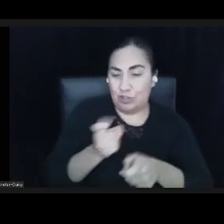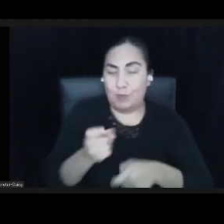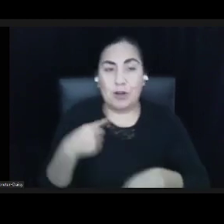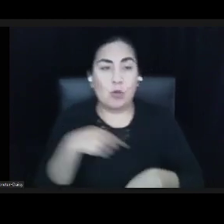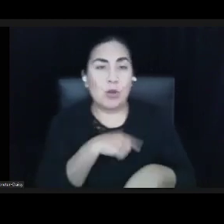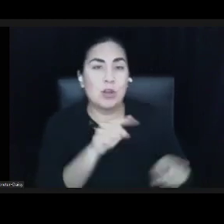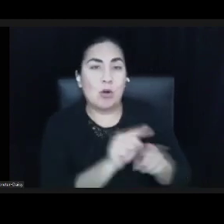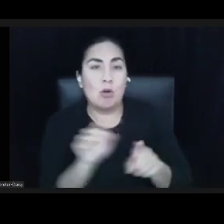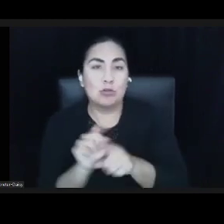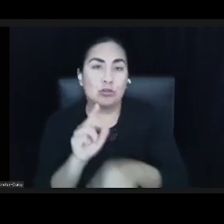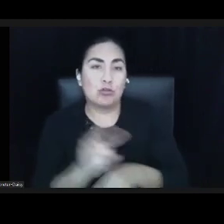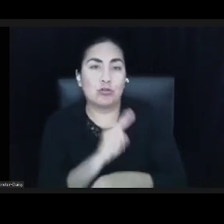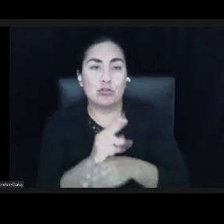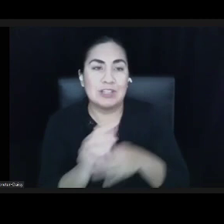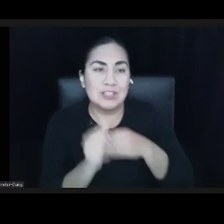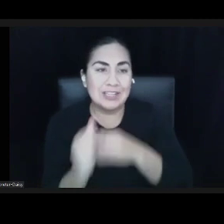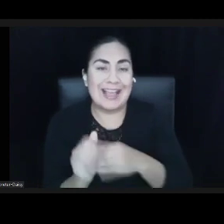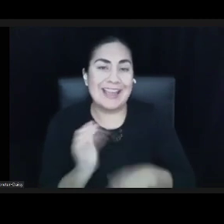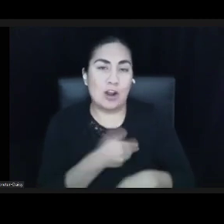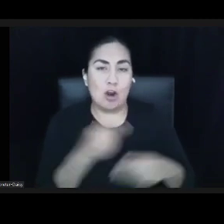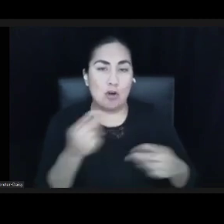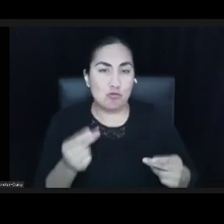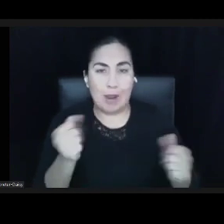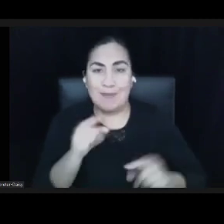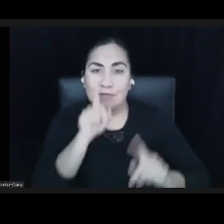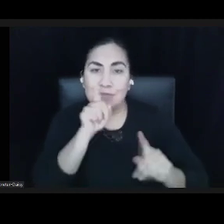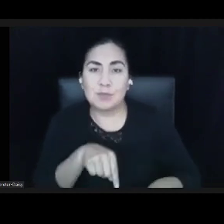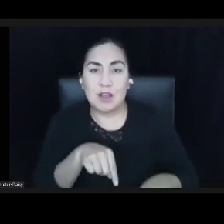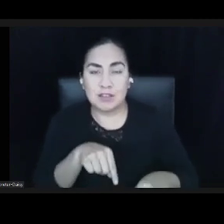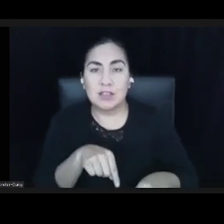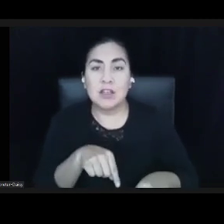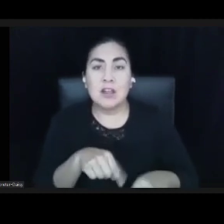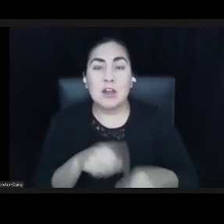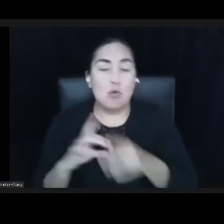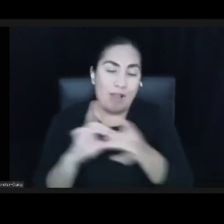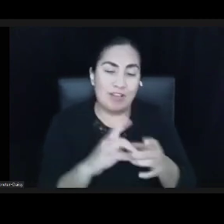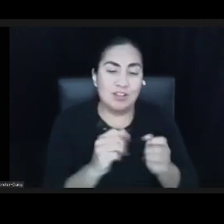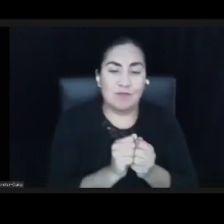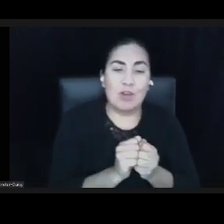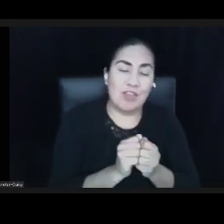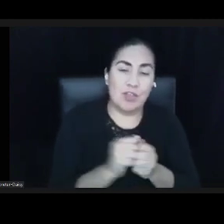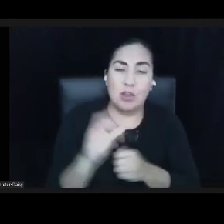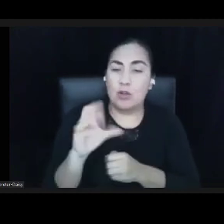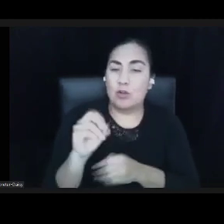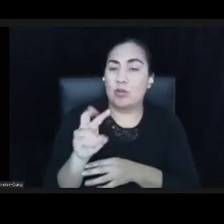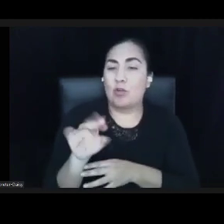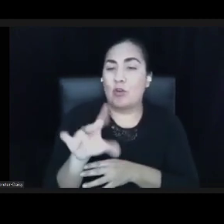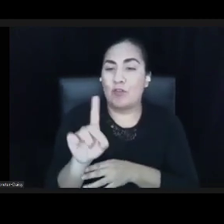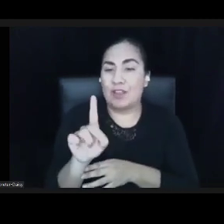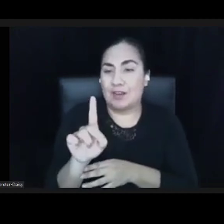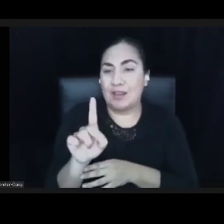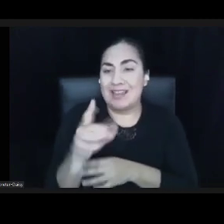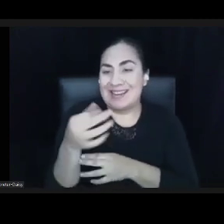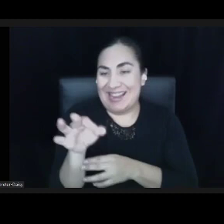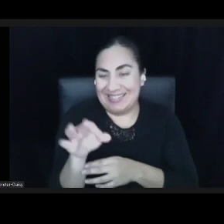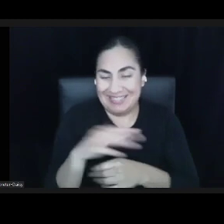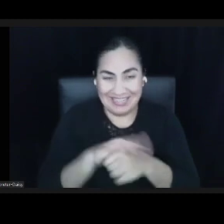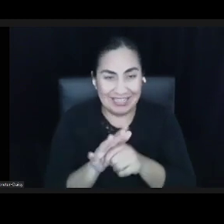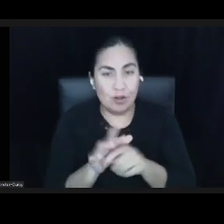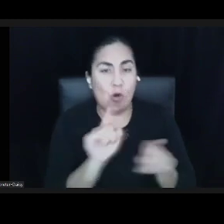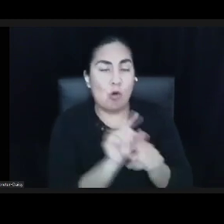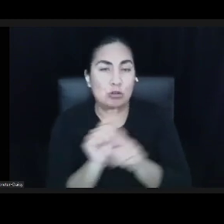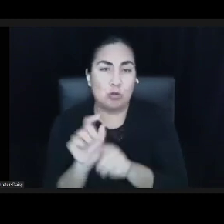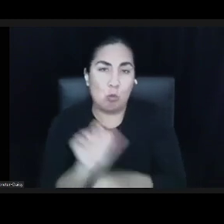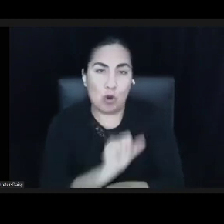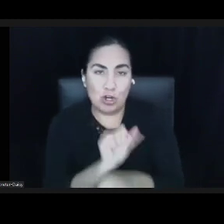response grants to existing grantees relative to COVID-19 and working with organizations that were